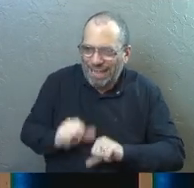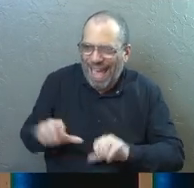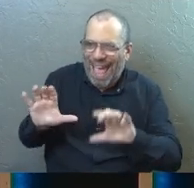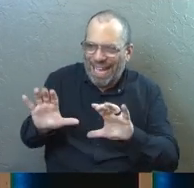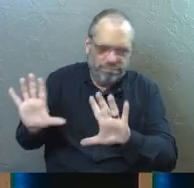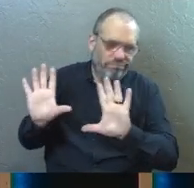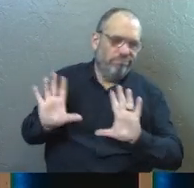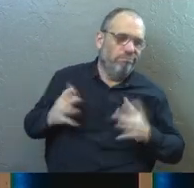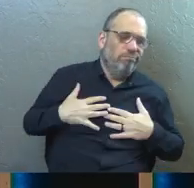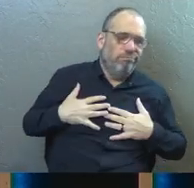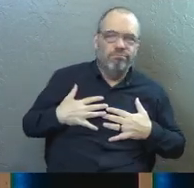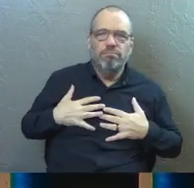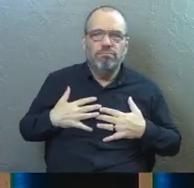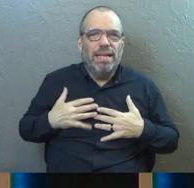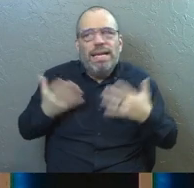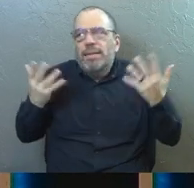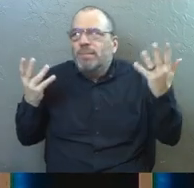away.